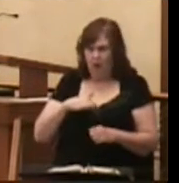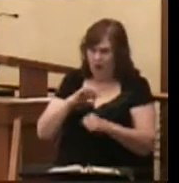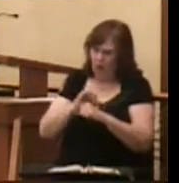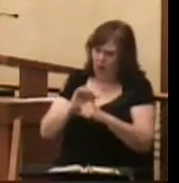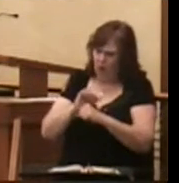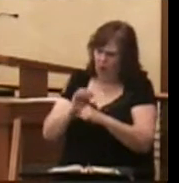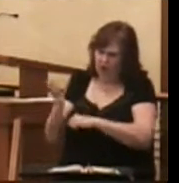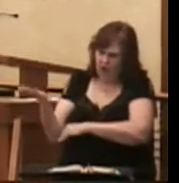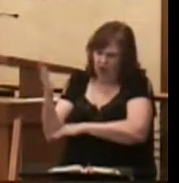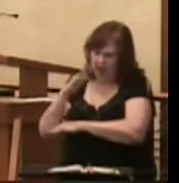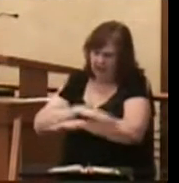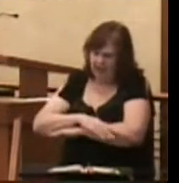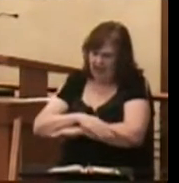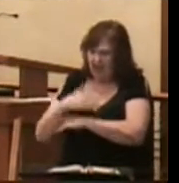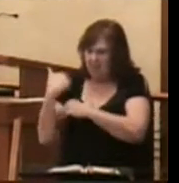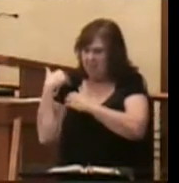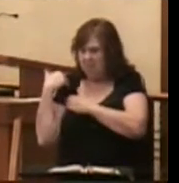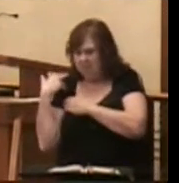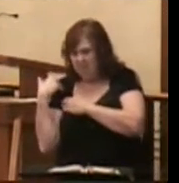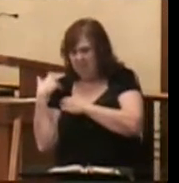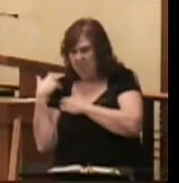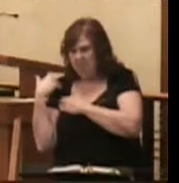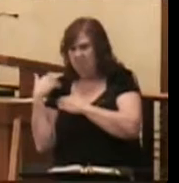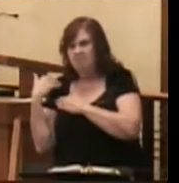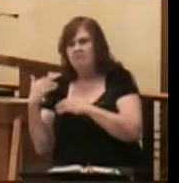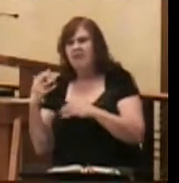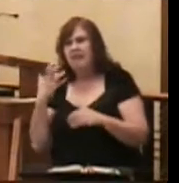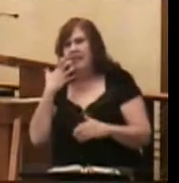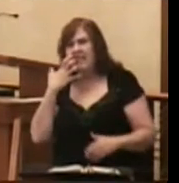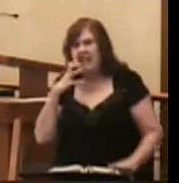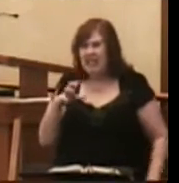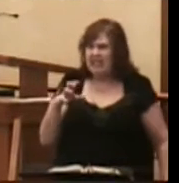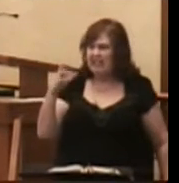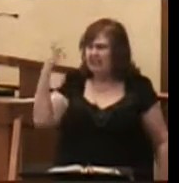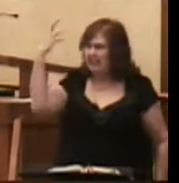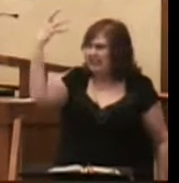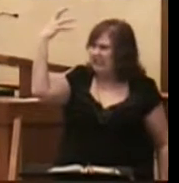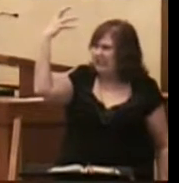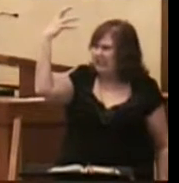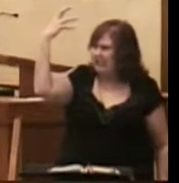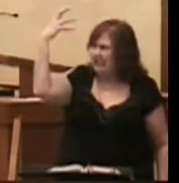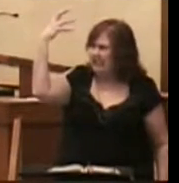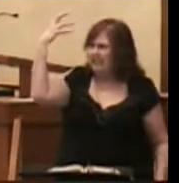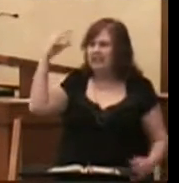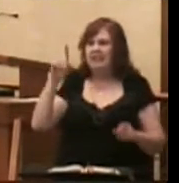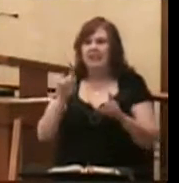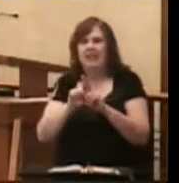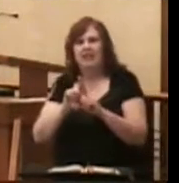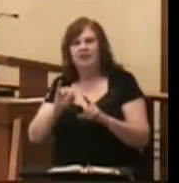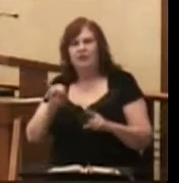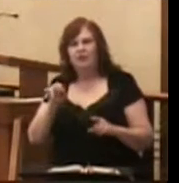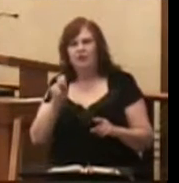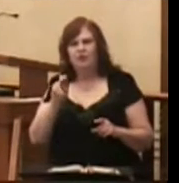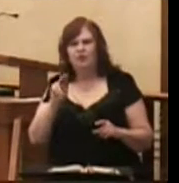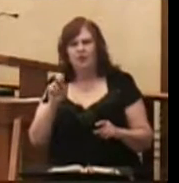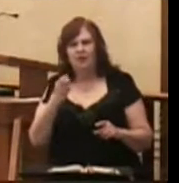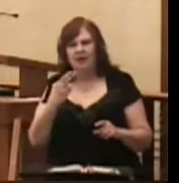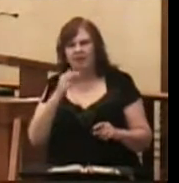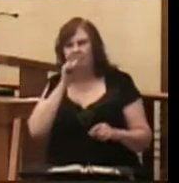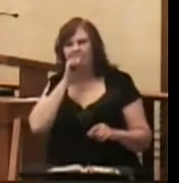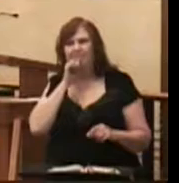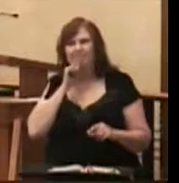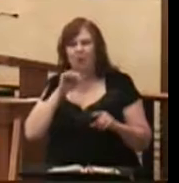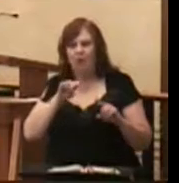all day have borne the burden of the scorching heat. Even as Jonah endured the scorching heat while